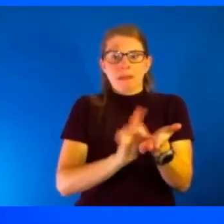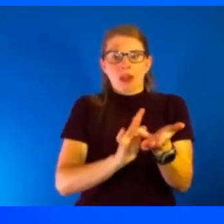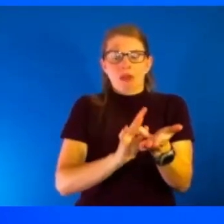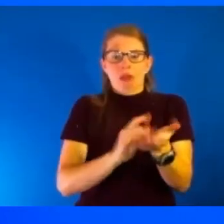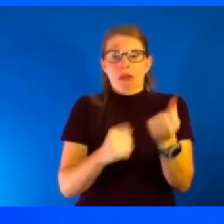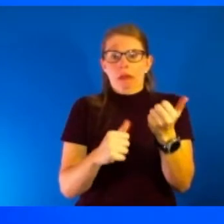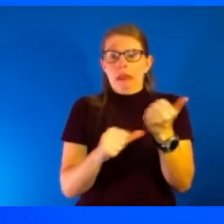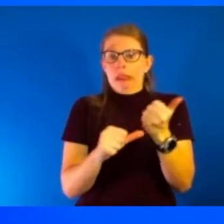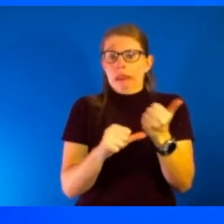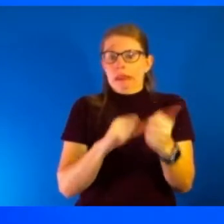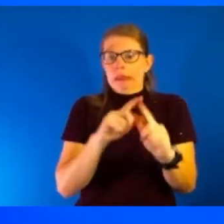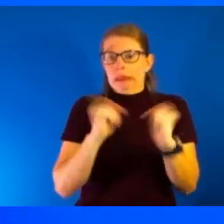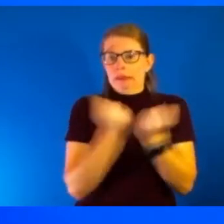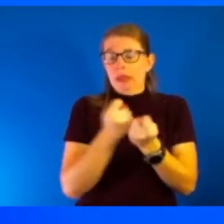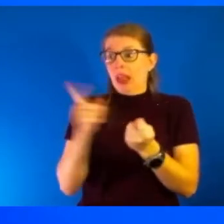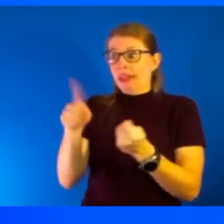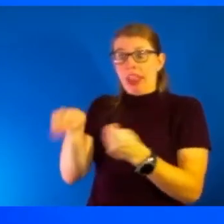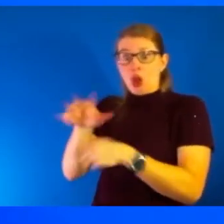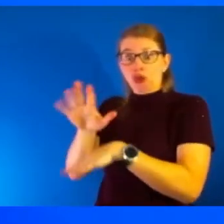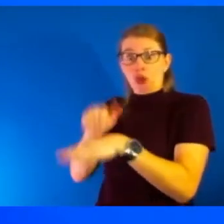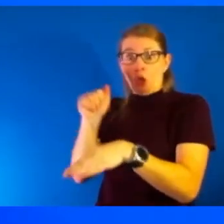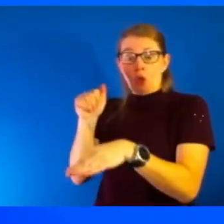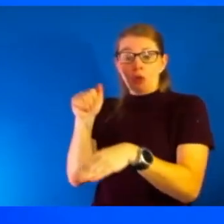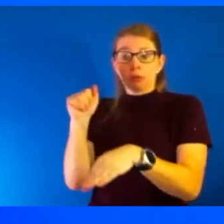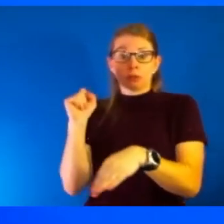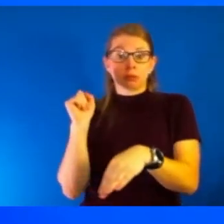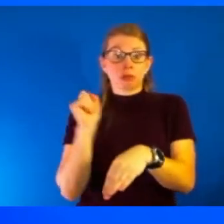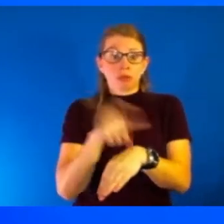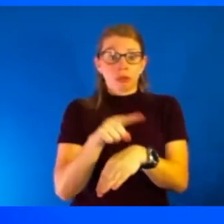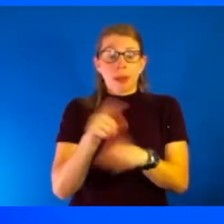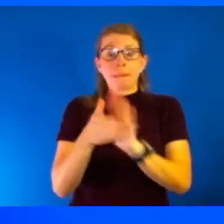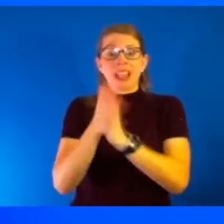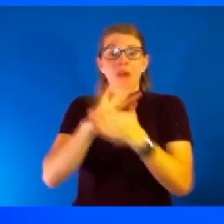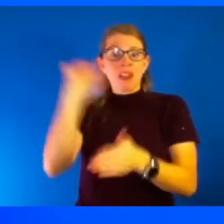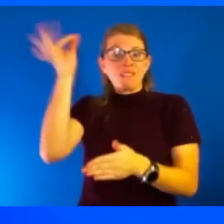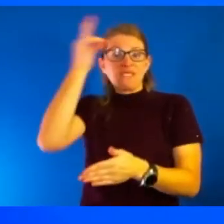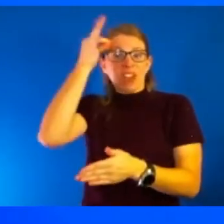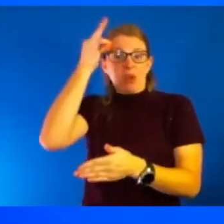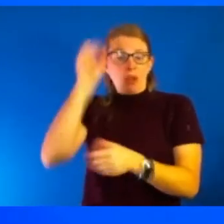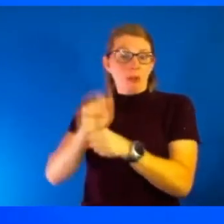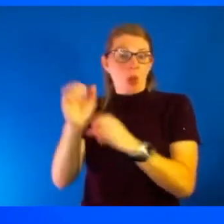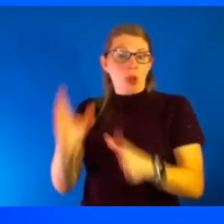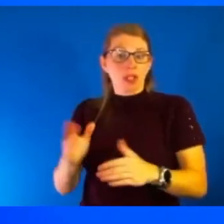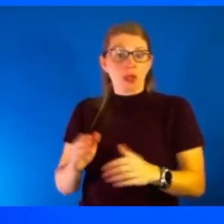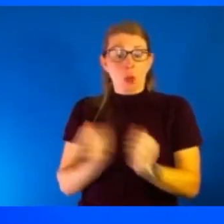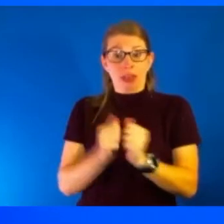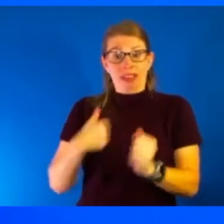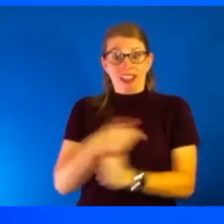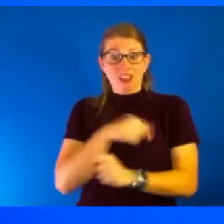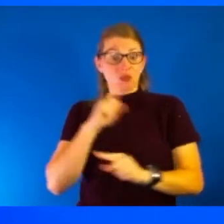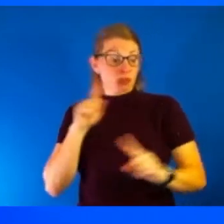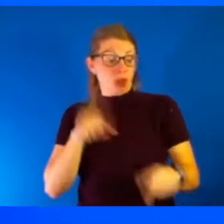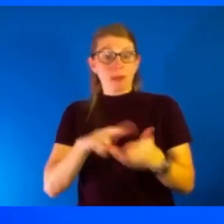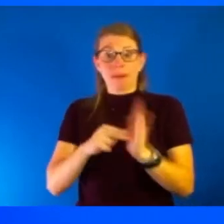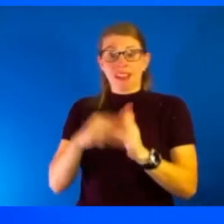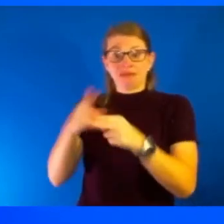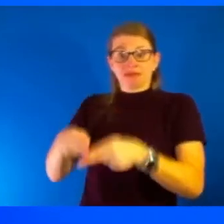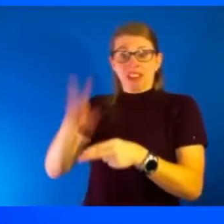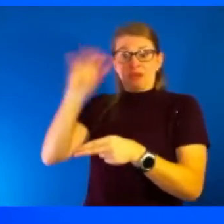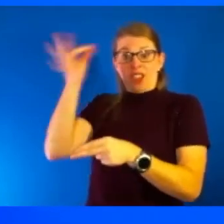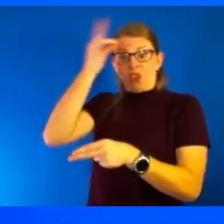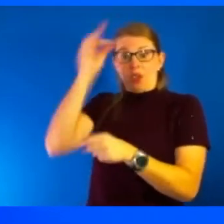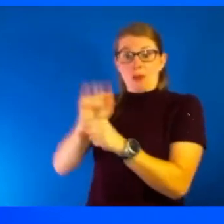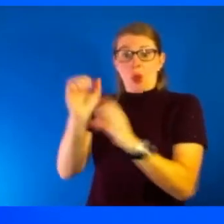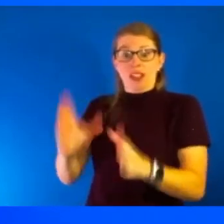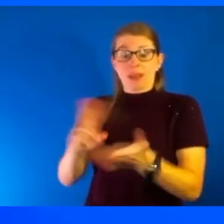And when they're called up, they are, they become federal employees. So when they're with us and responding, they're federal employees. When they are in their